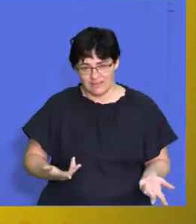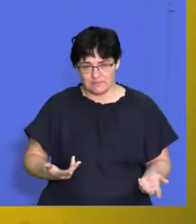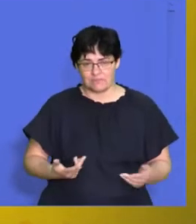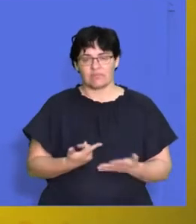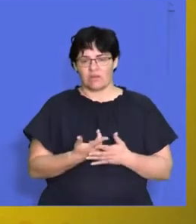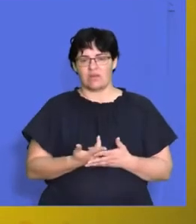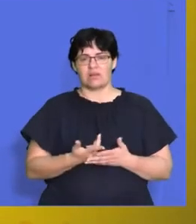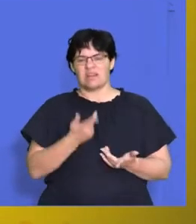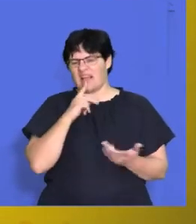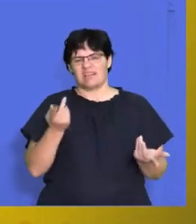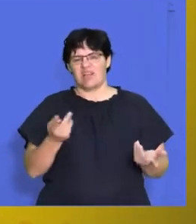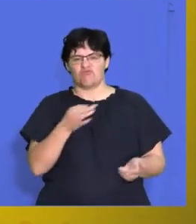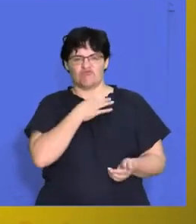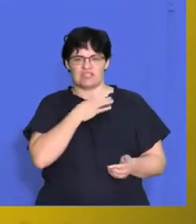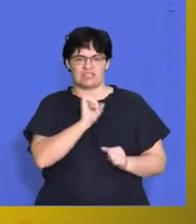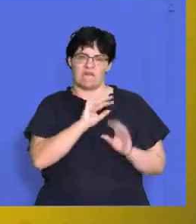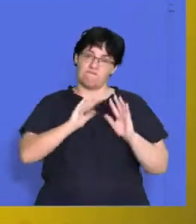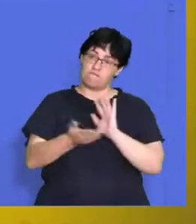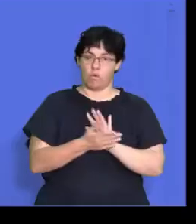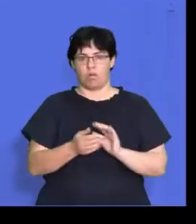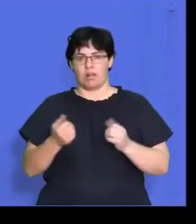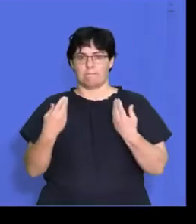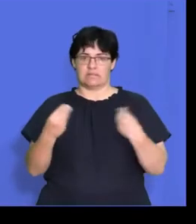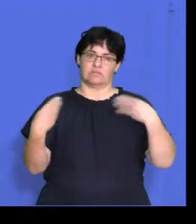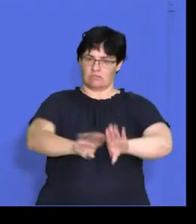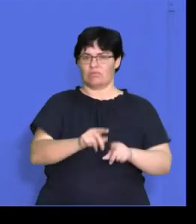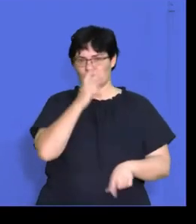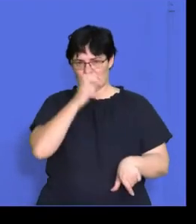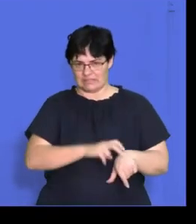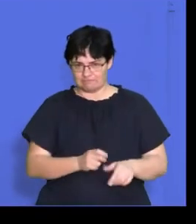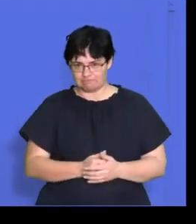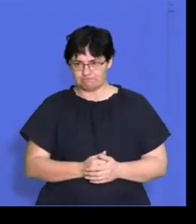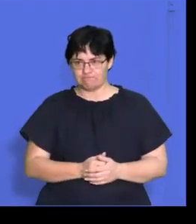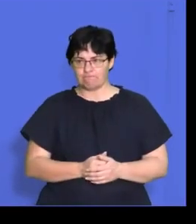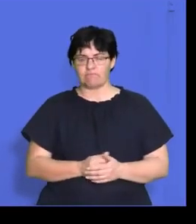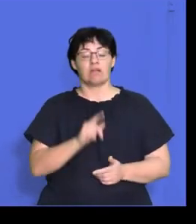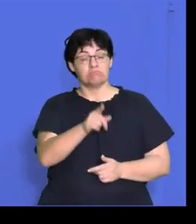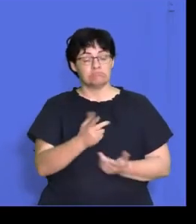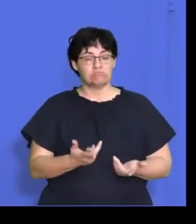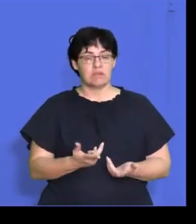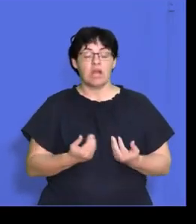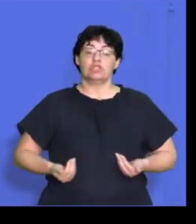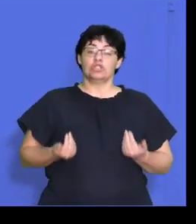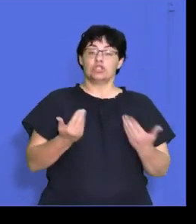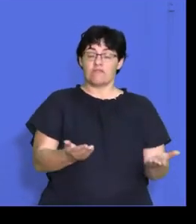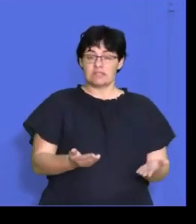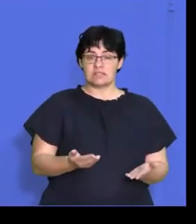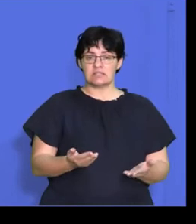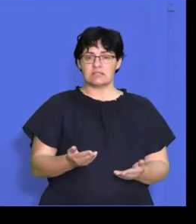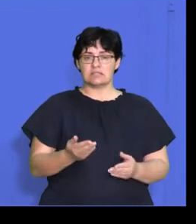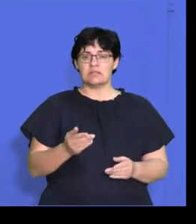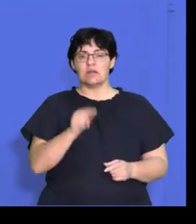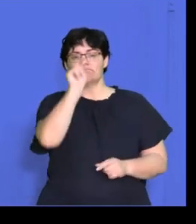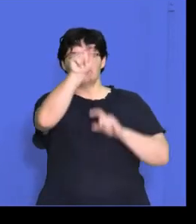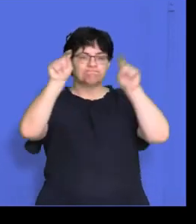gambling or risking the entire enterprise. They can afford to use the services of quality